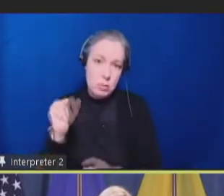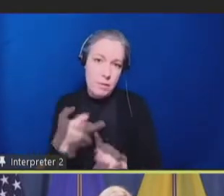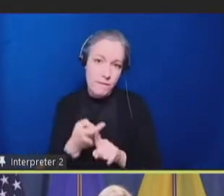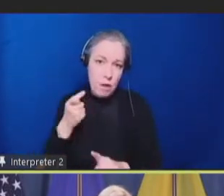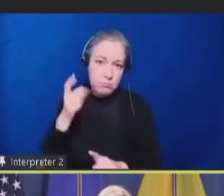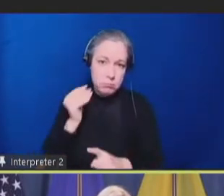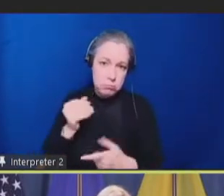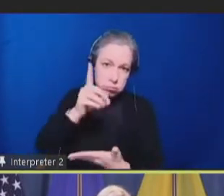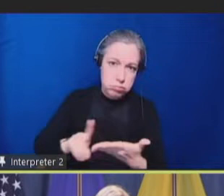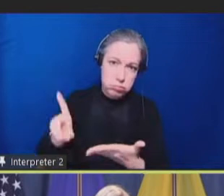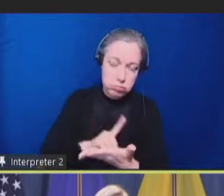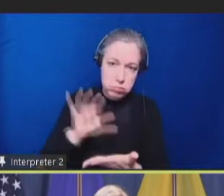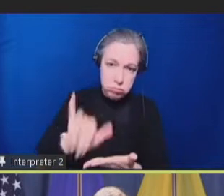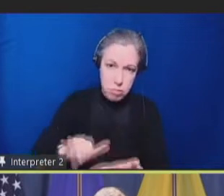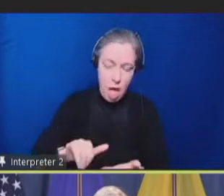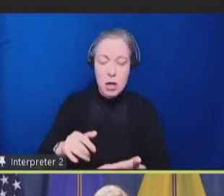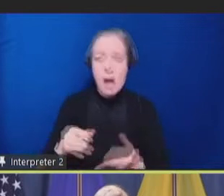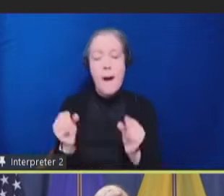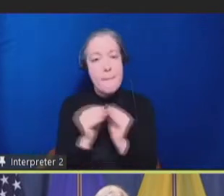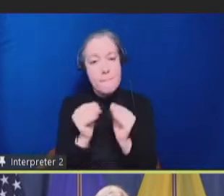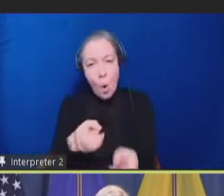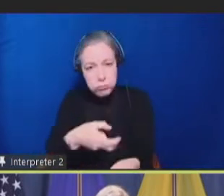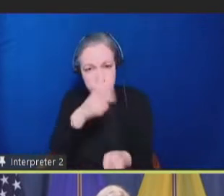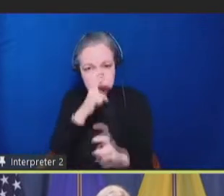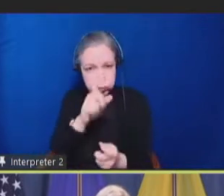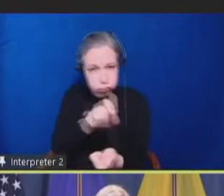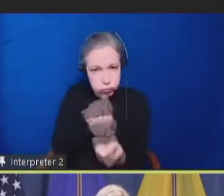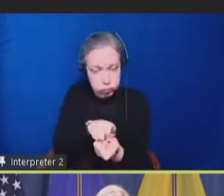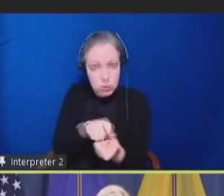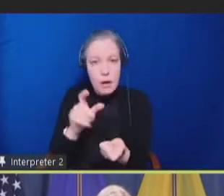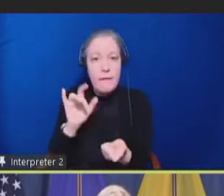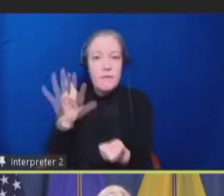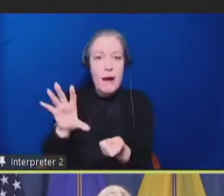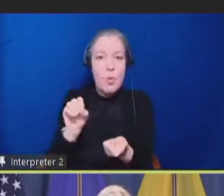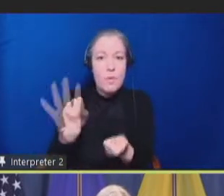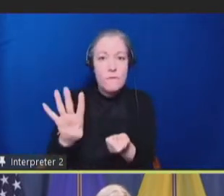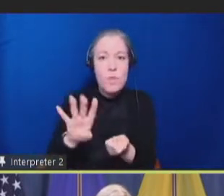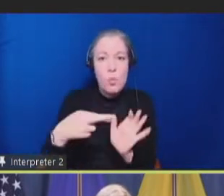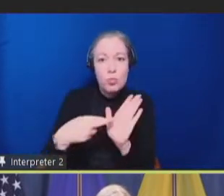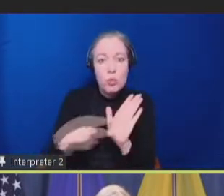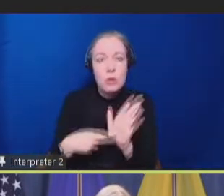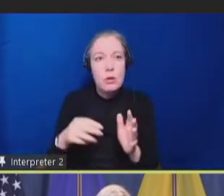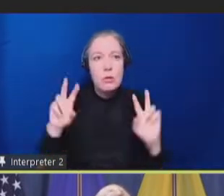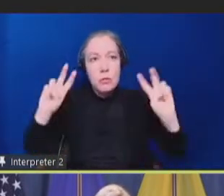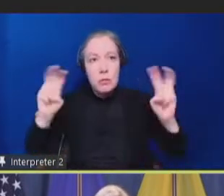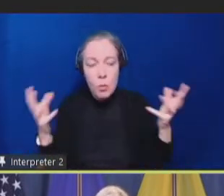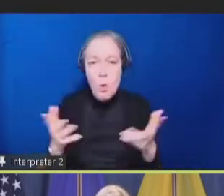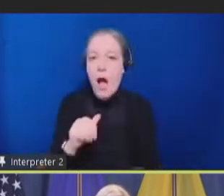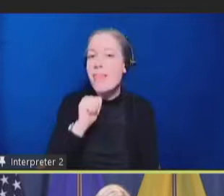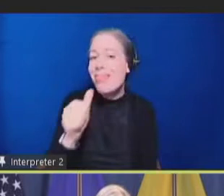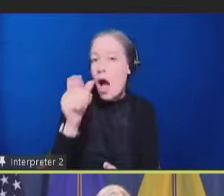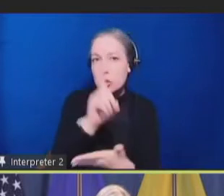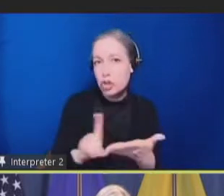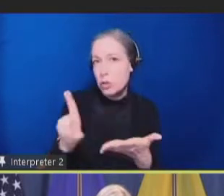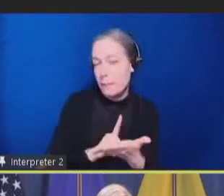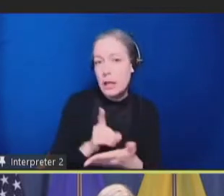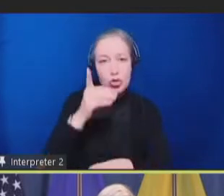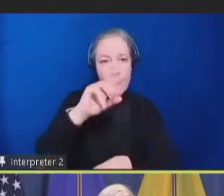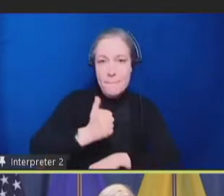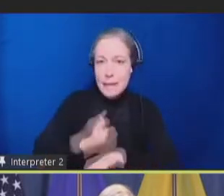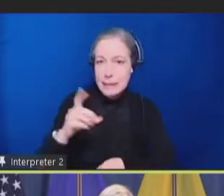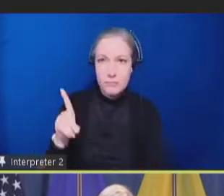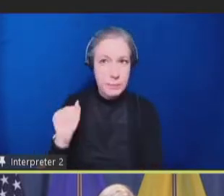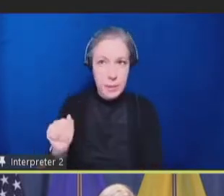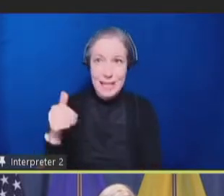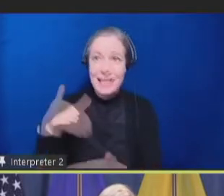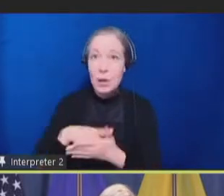So, this tightening, proposed tightening of the 504 regulations is entitled Non-Discrimination on the Basis of Disability in Programs